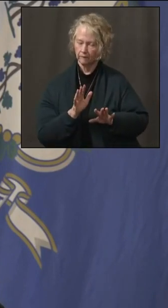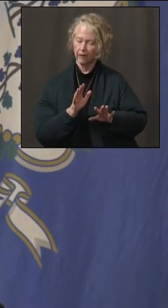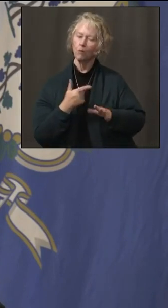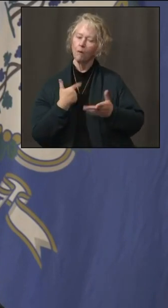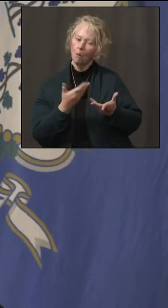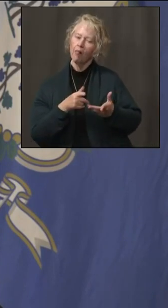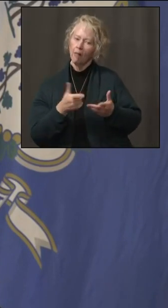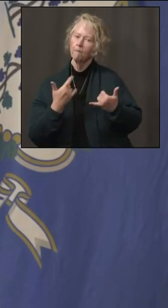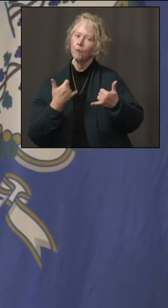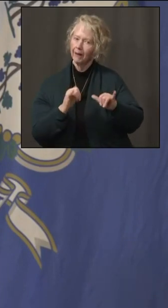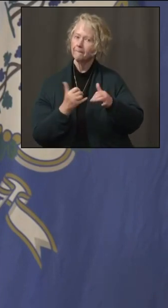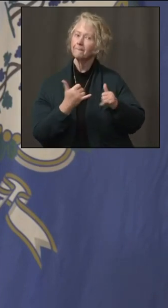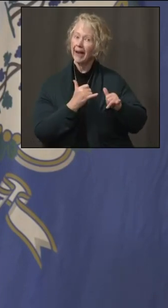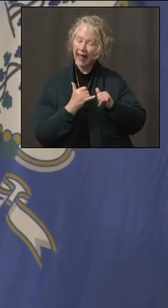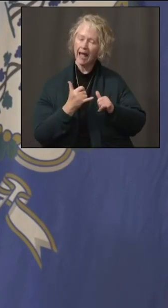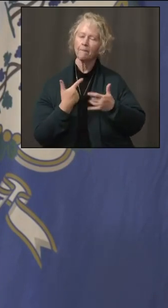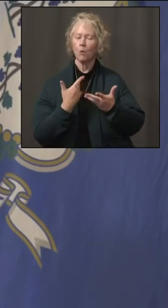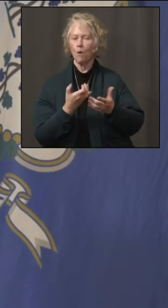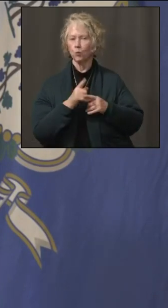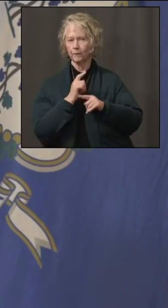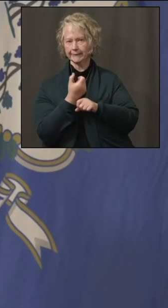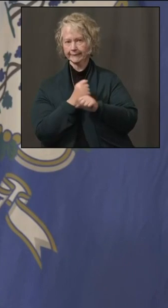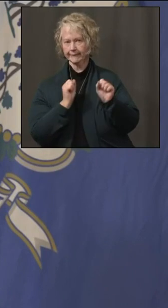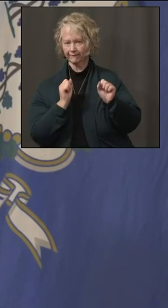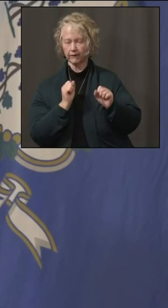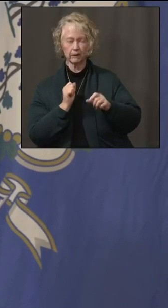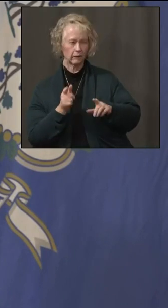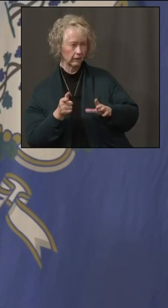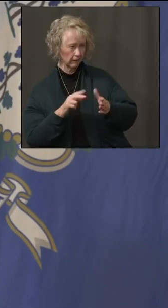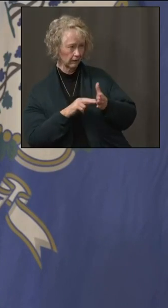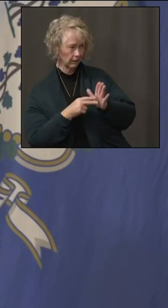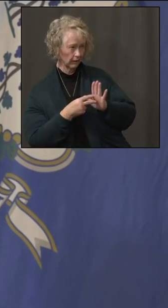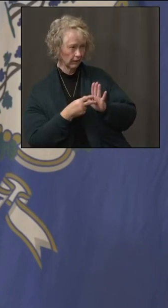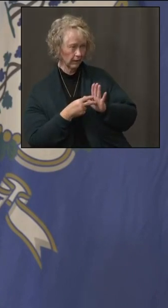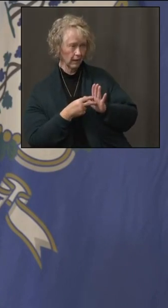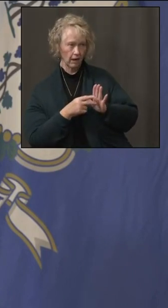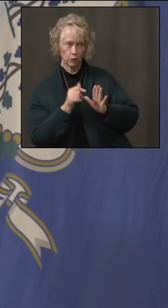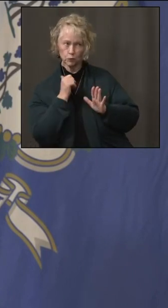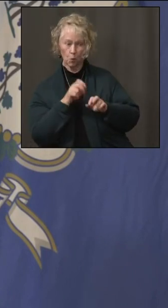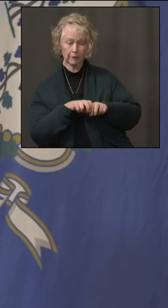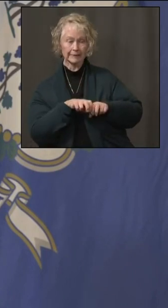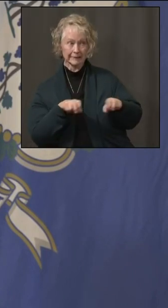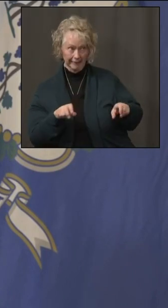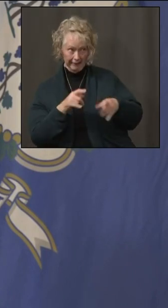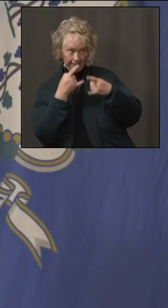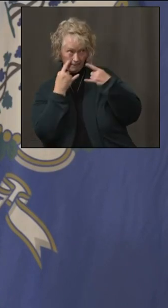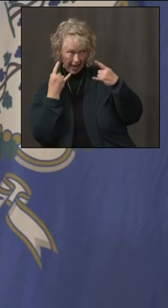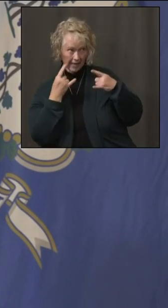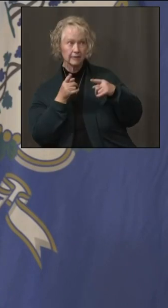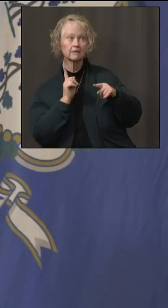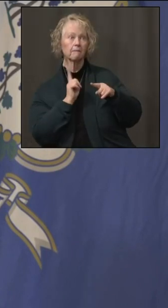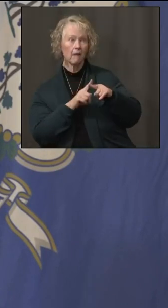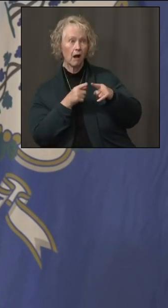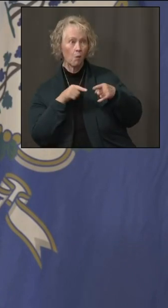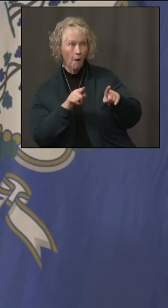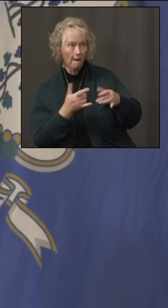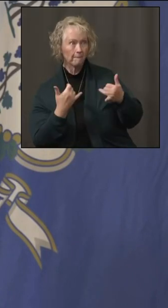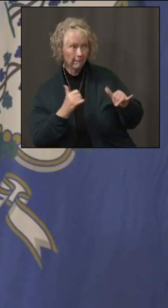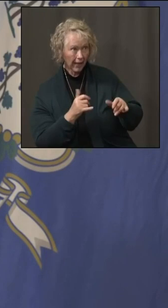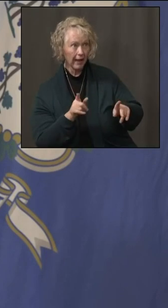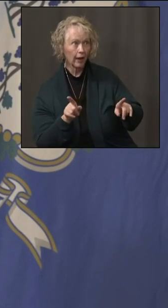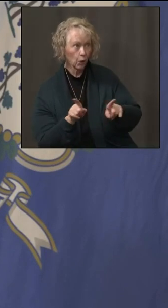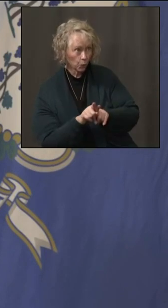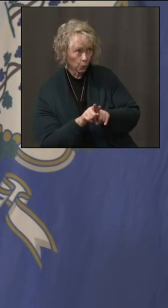continue to play sports safely. So you're saying not just masks on the sidelines, but while players are playing as well?